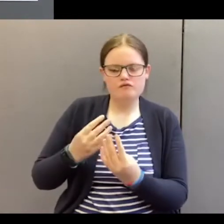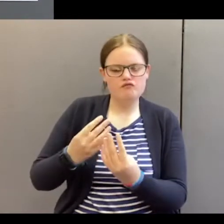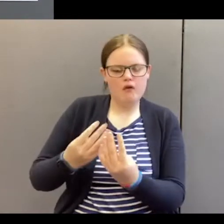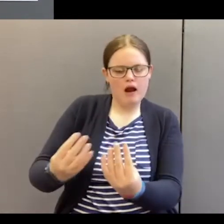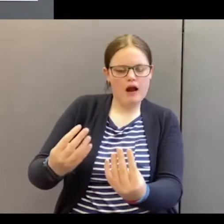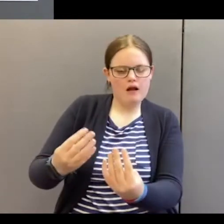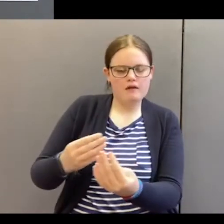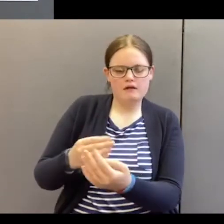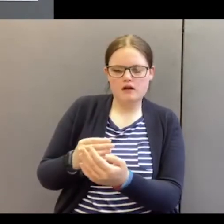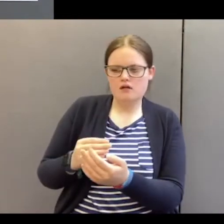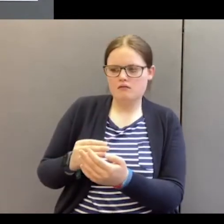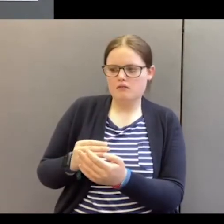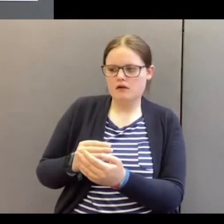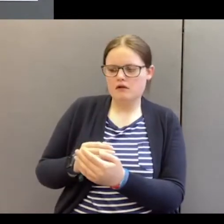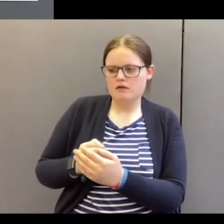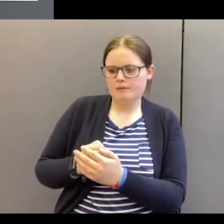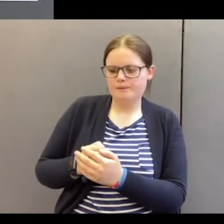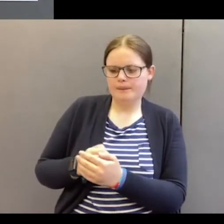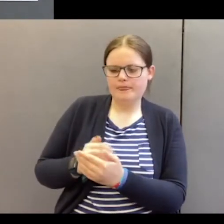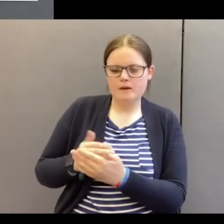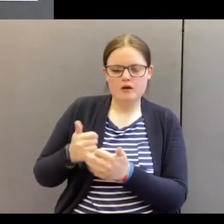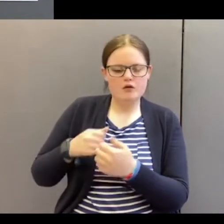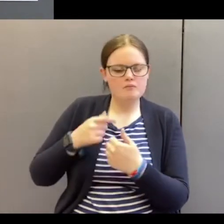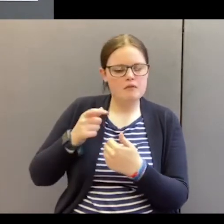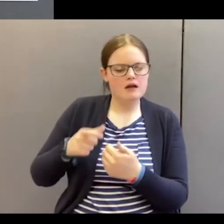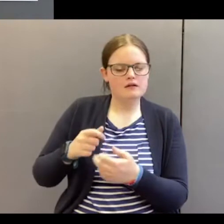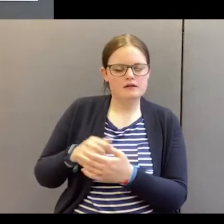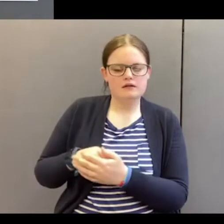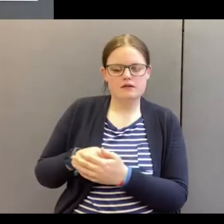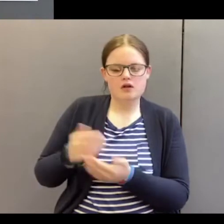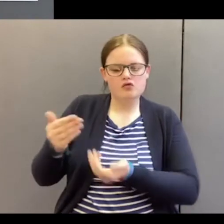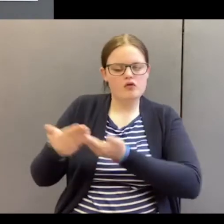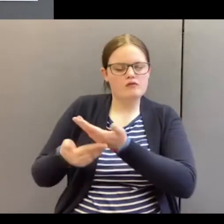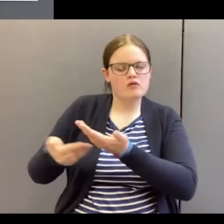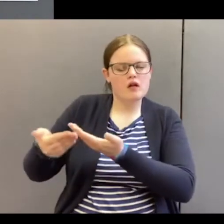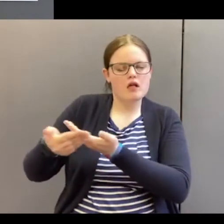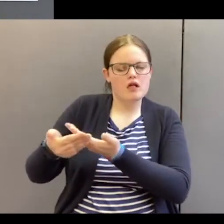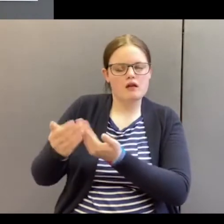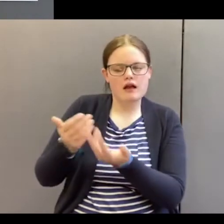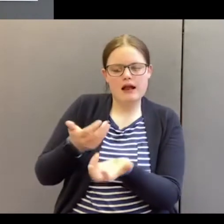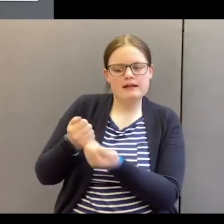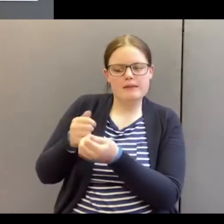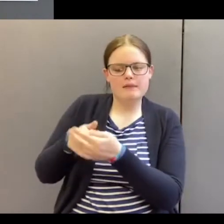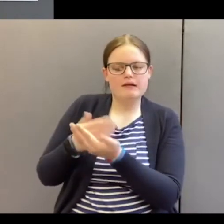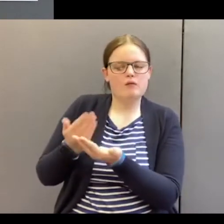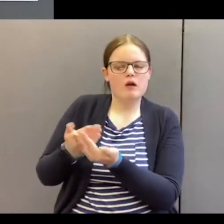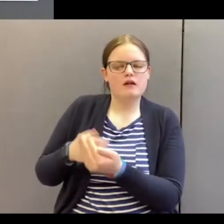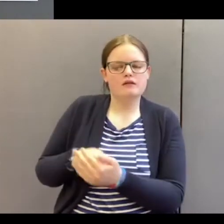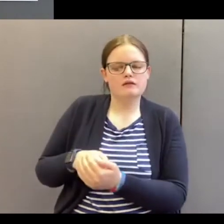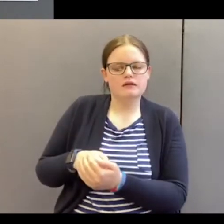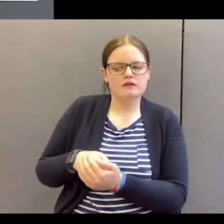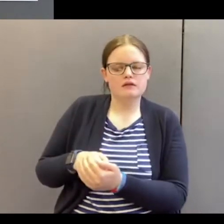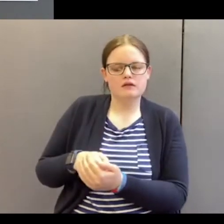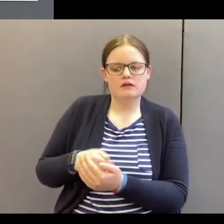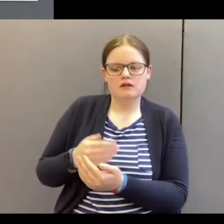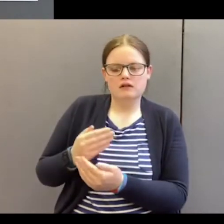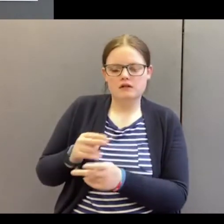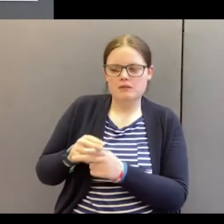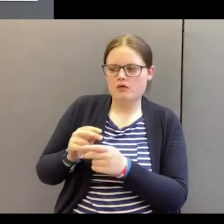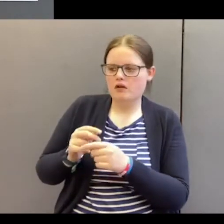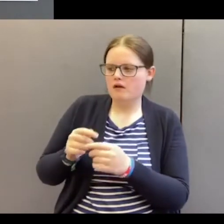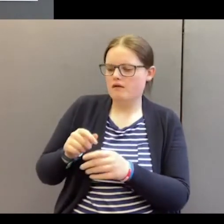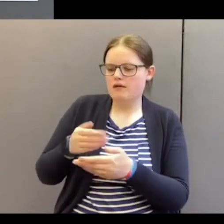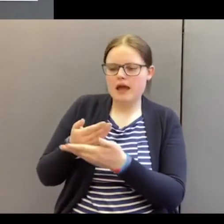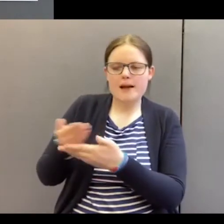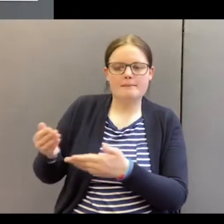an it person. Socially acceptable, seen to be one of the crowd.